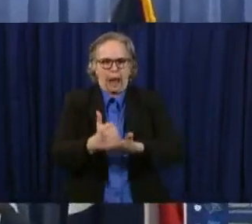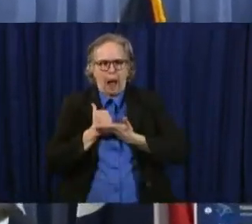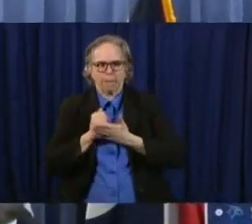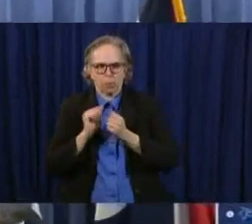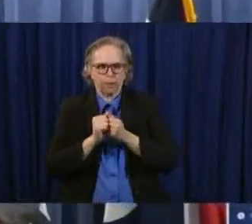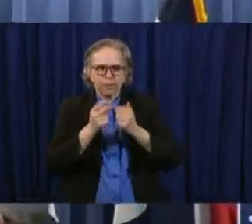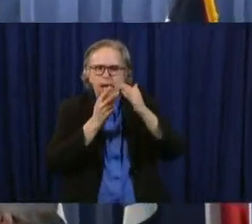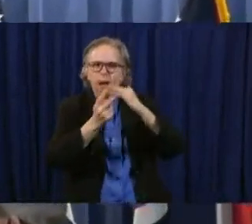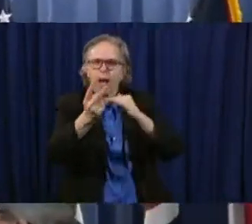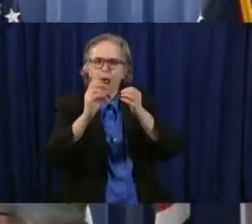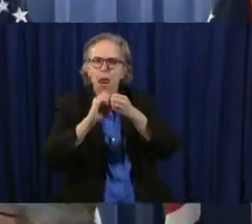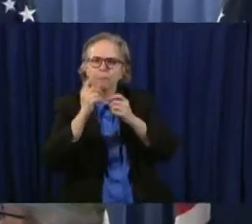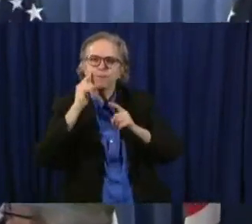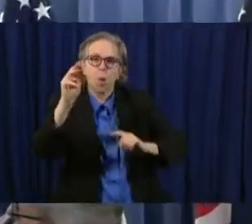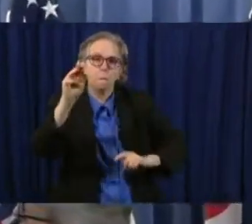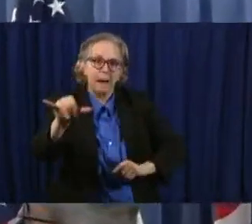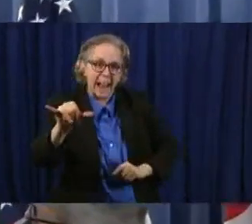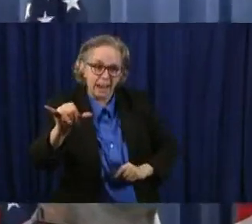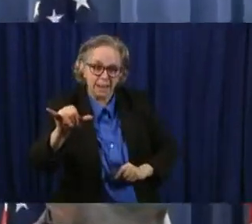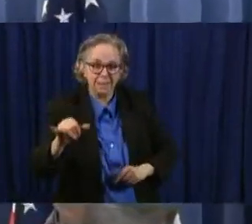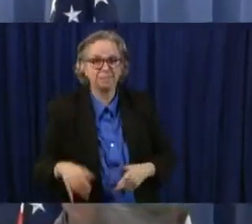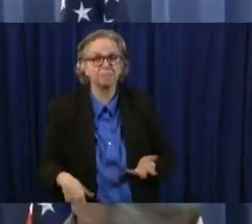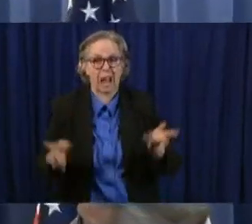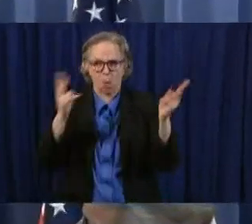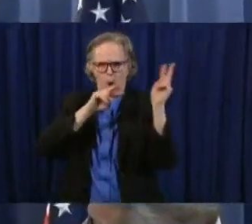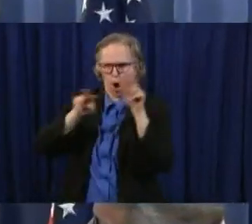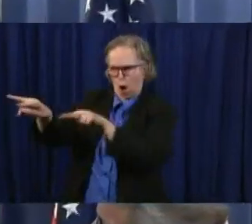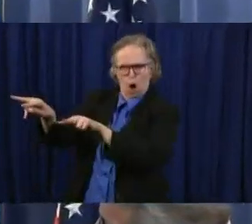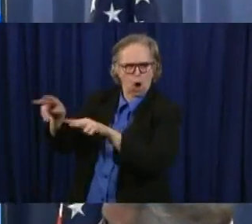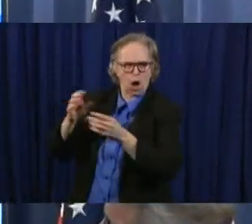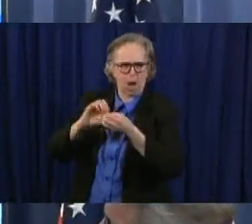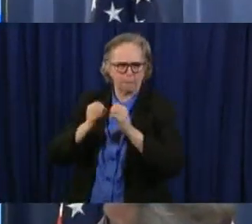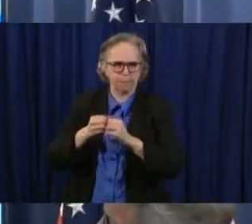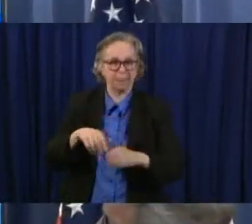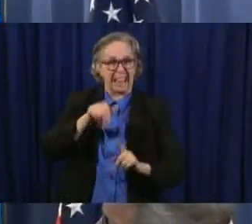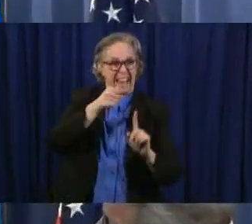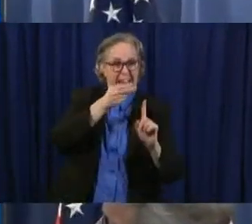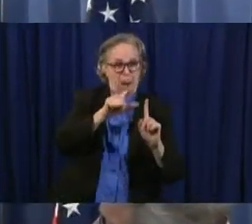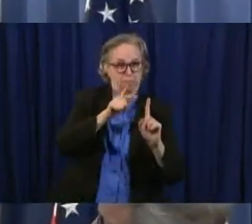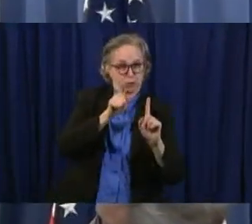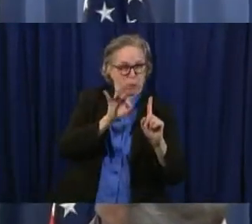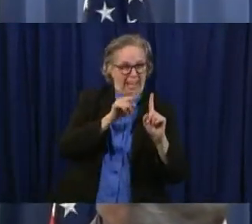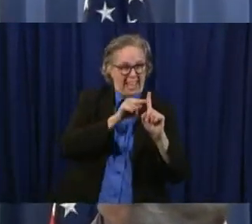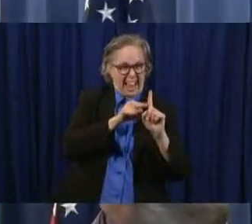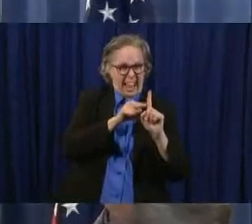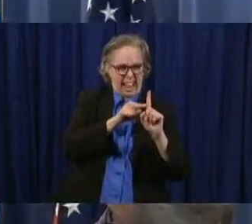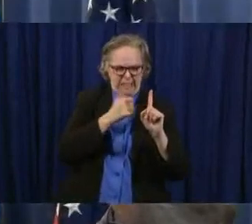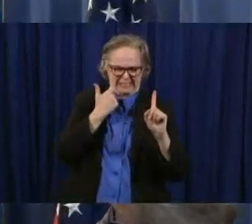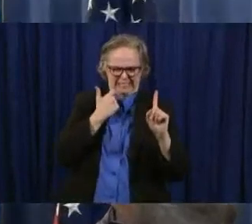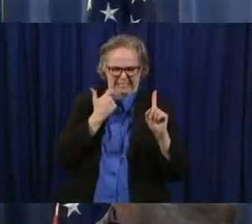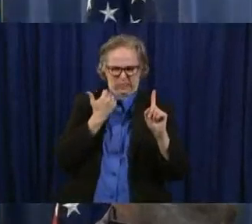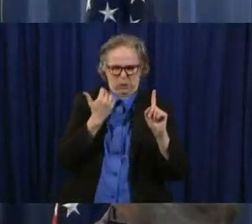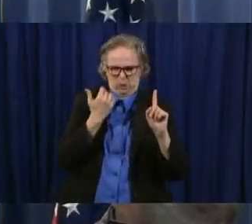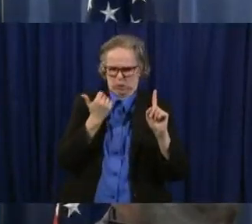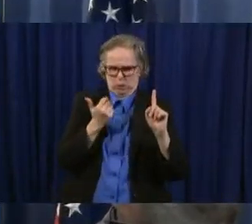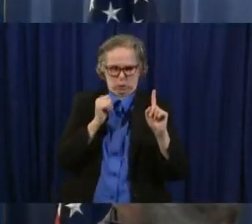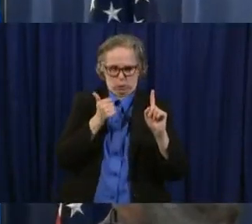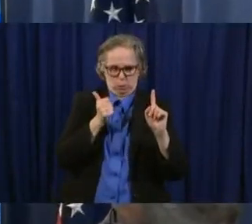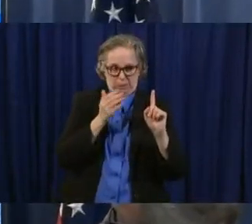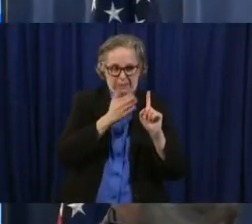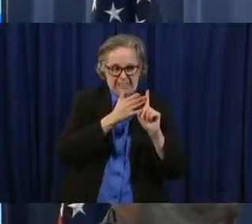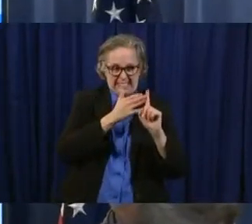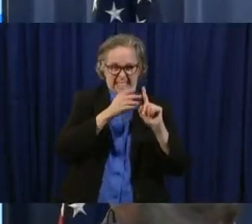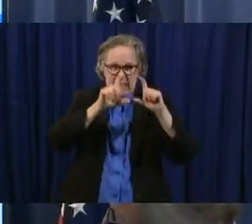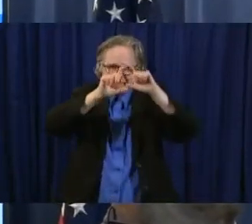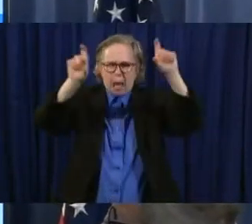29th. That's this Wednesday. And you'll see at the top in white daily testing totals. Uh,